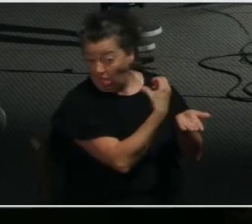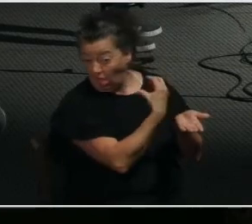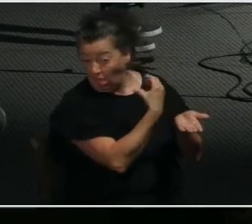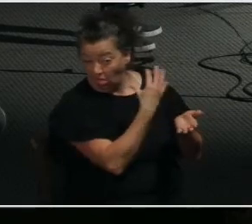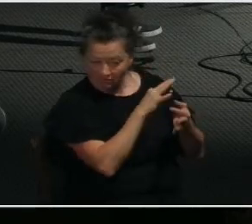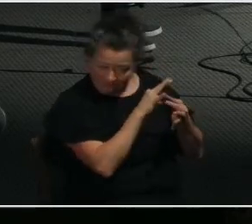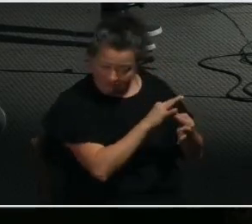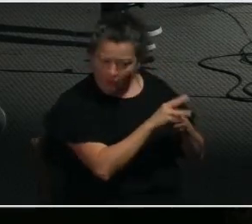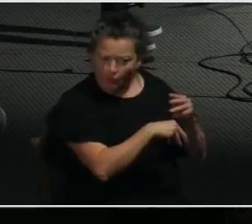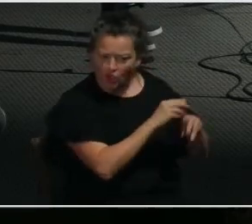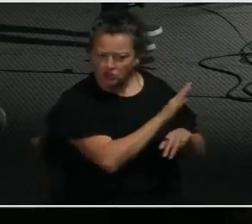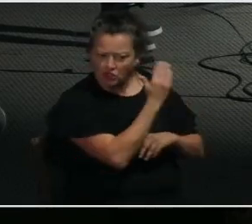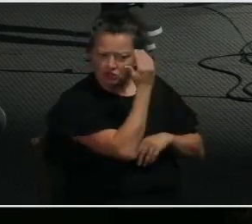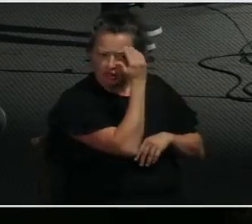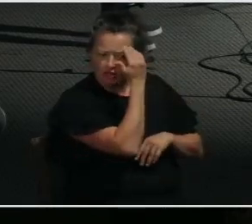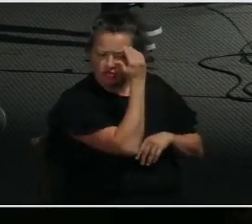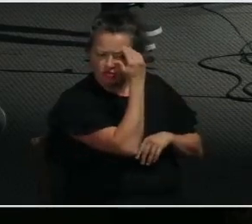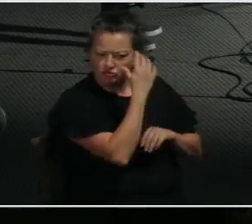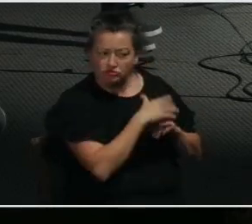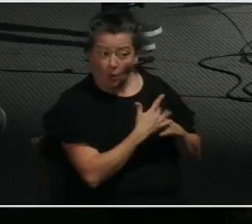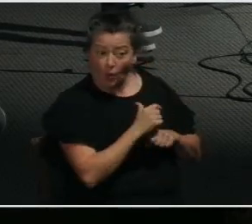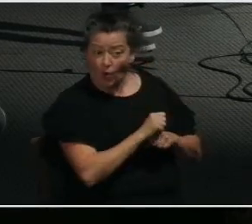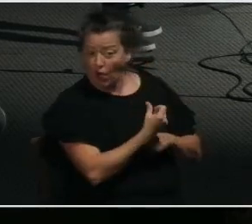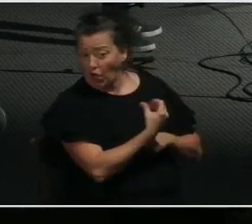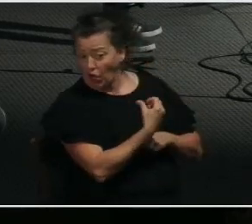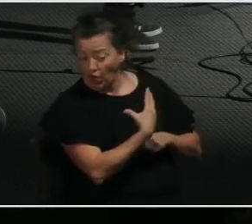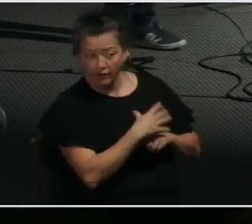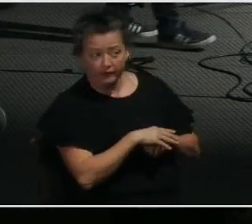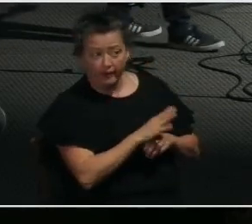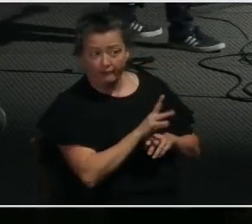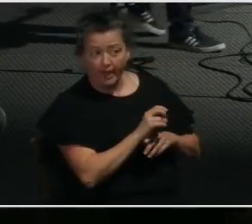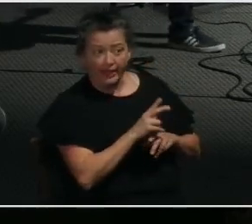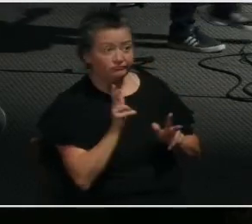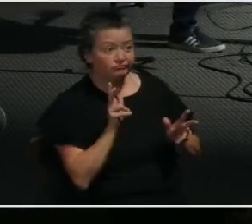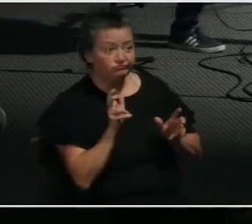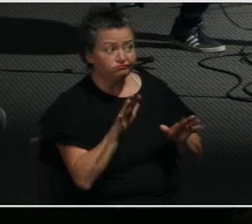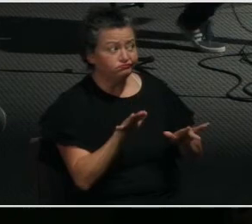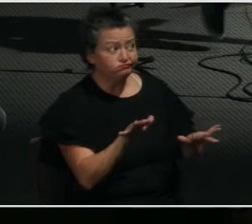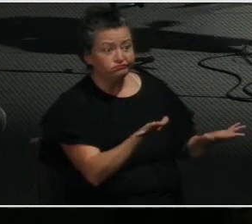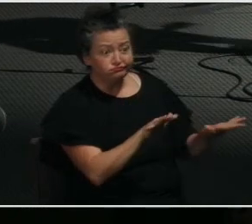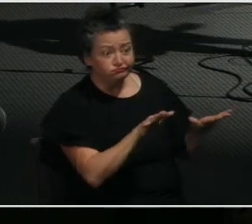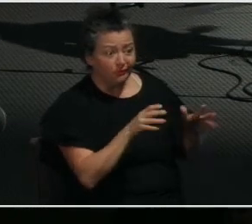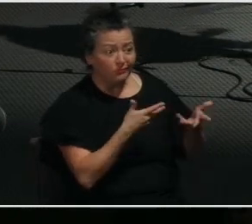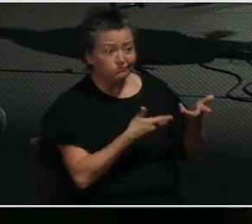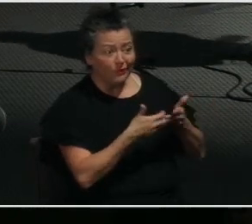or at work or on the bus or at a social gathering.